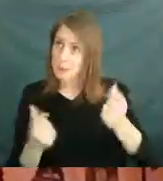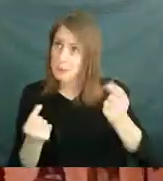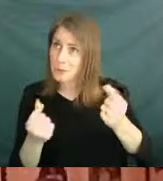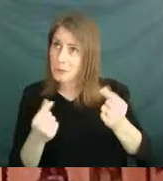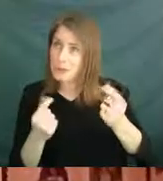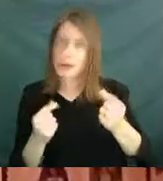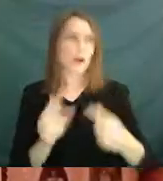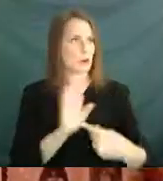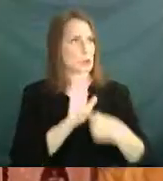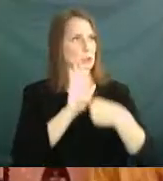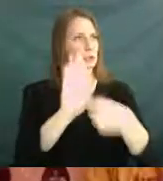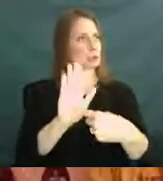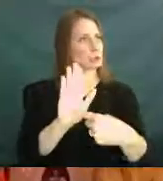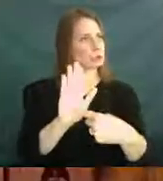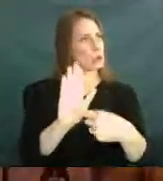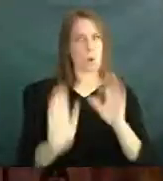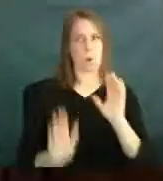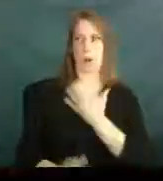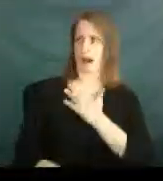Go make it ready.